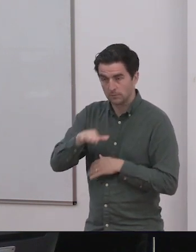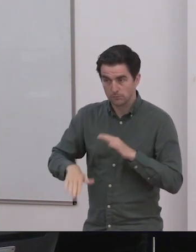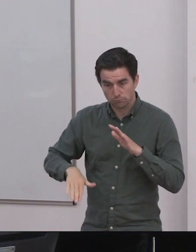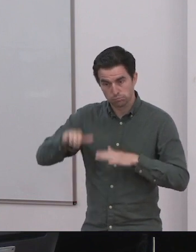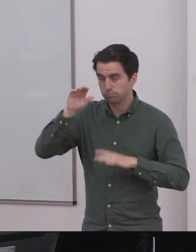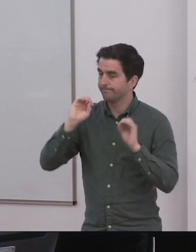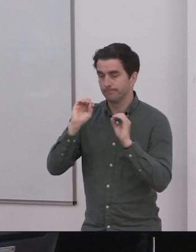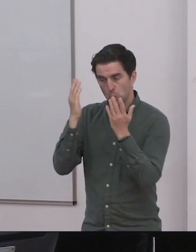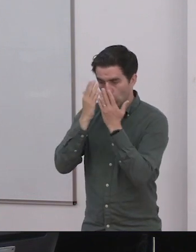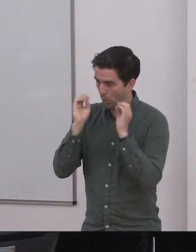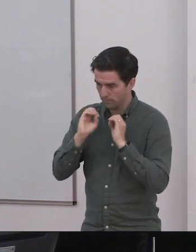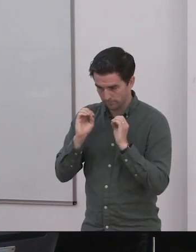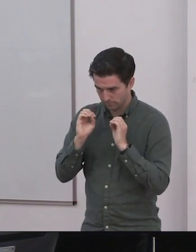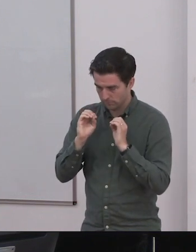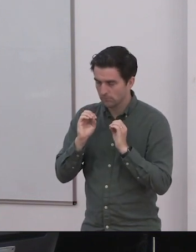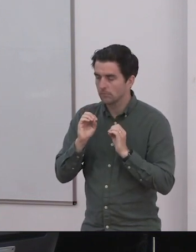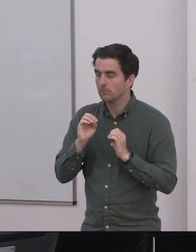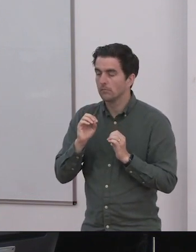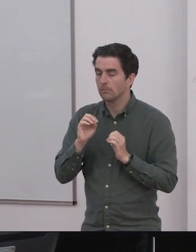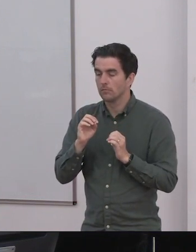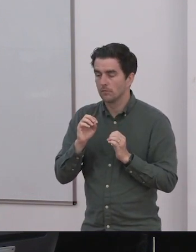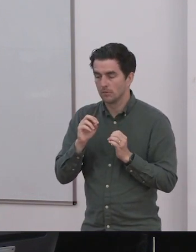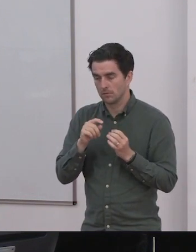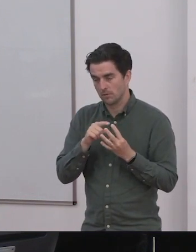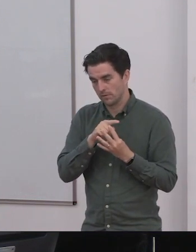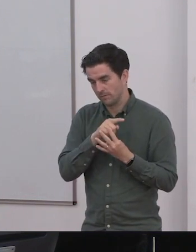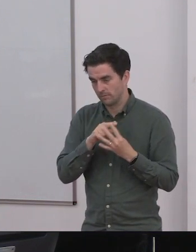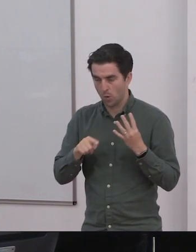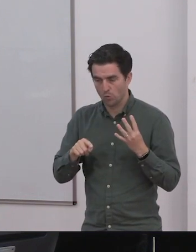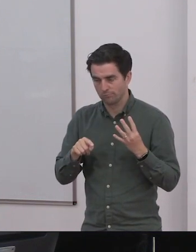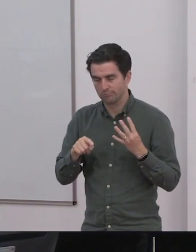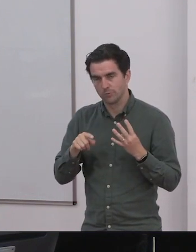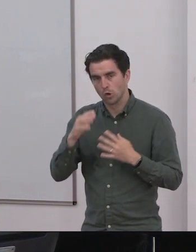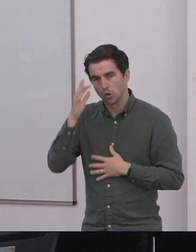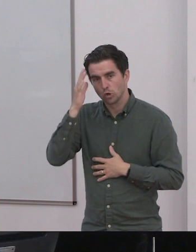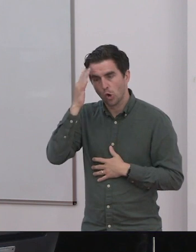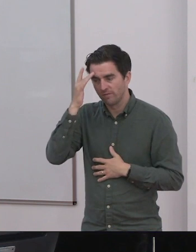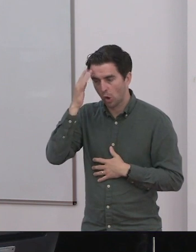questioning he, she, they. They're currently working towards growing a YouTube channel.